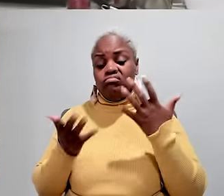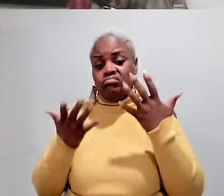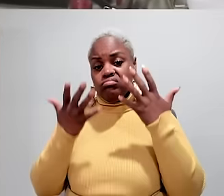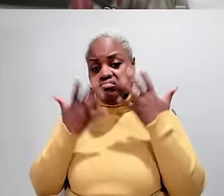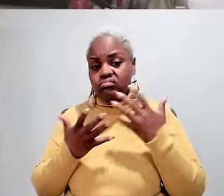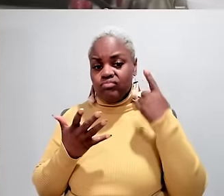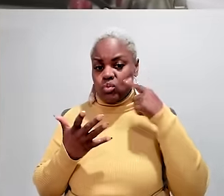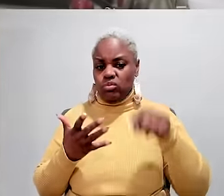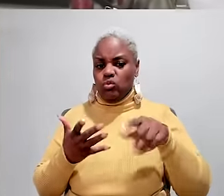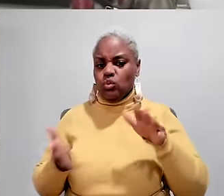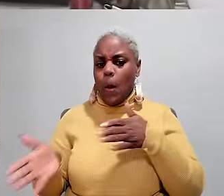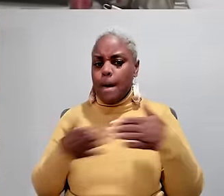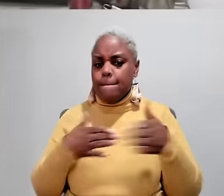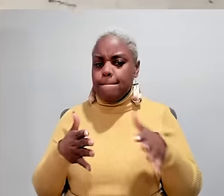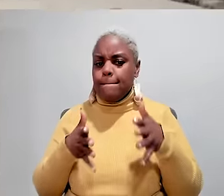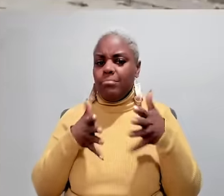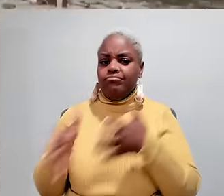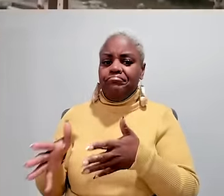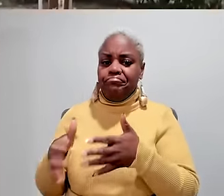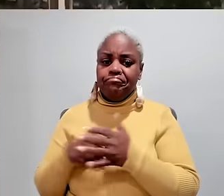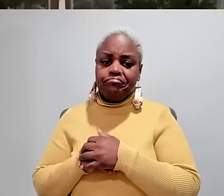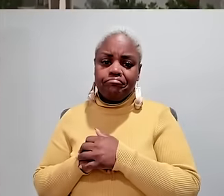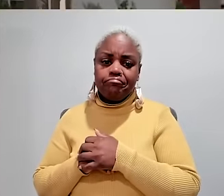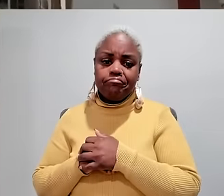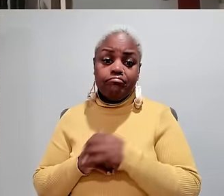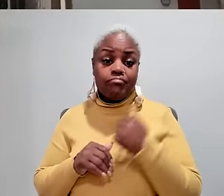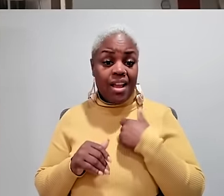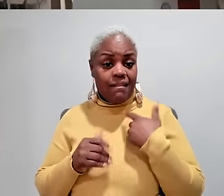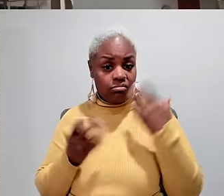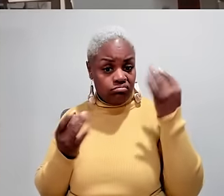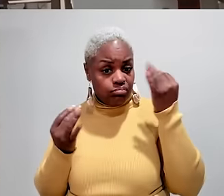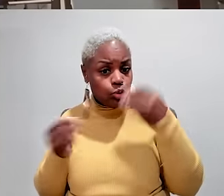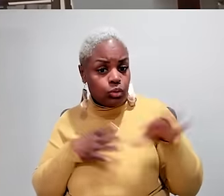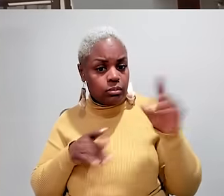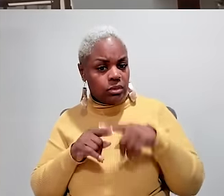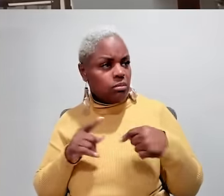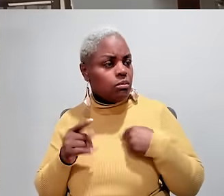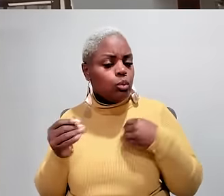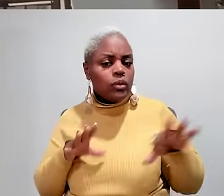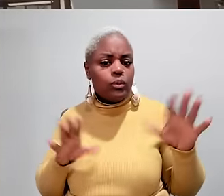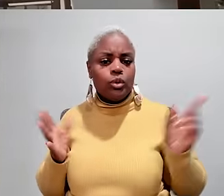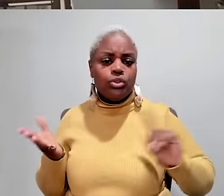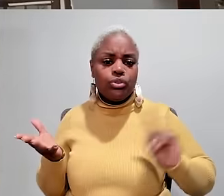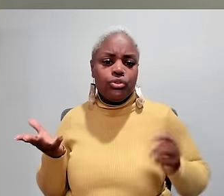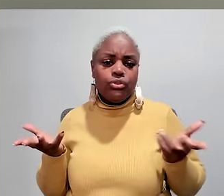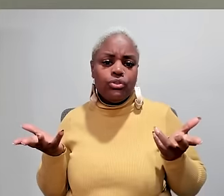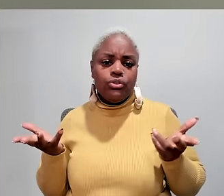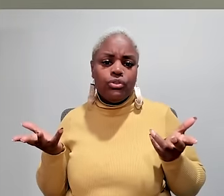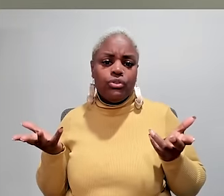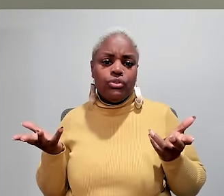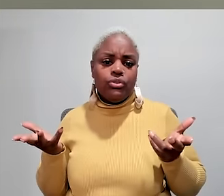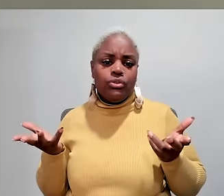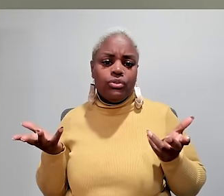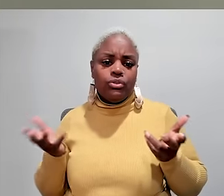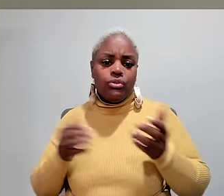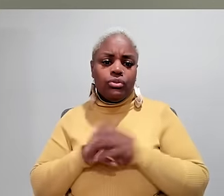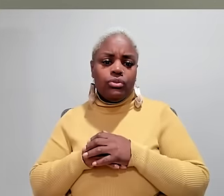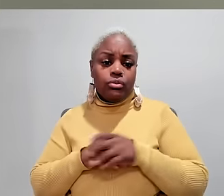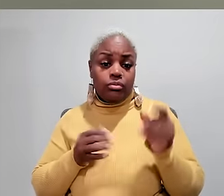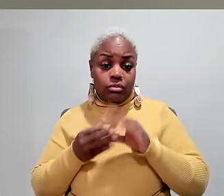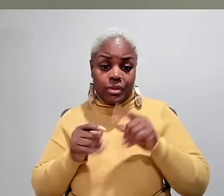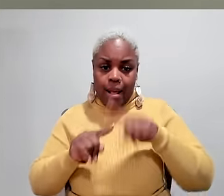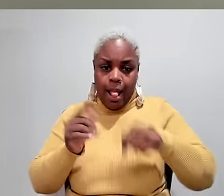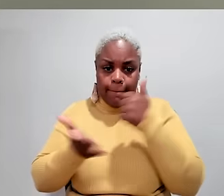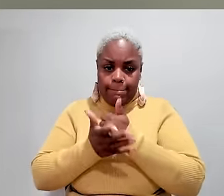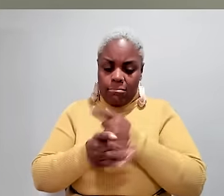has considered leaving Florida and its devastating storms behind. I have thought of moving, but where am I